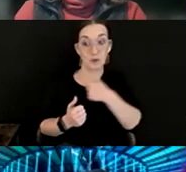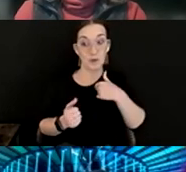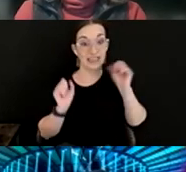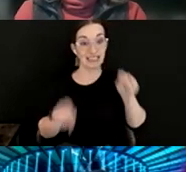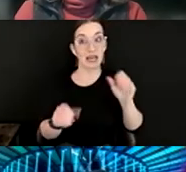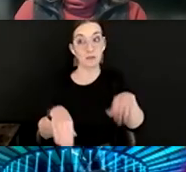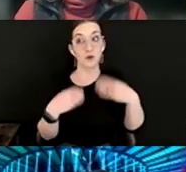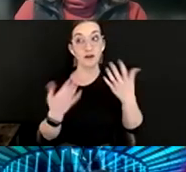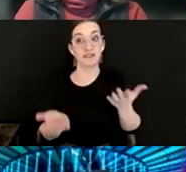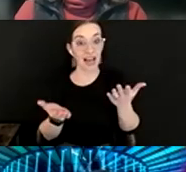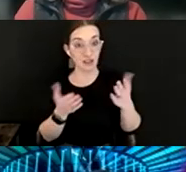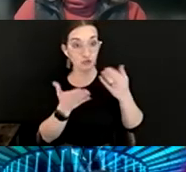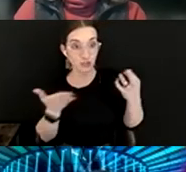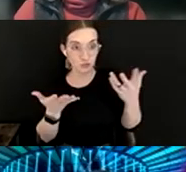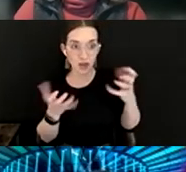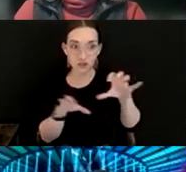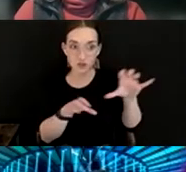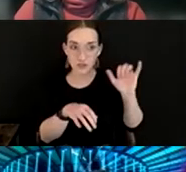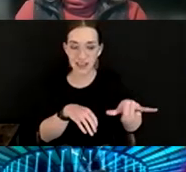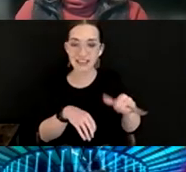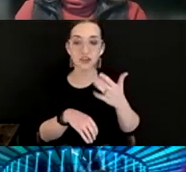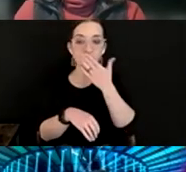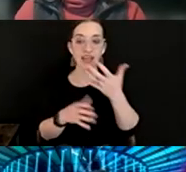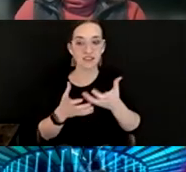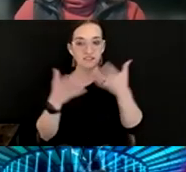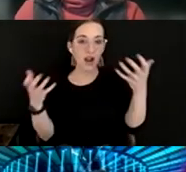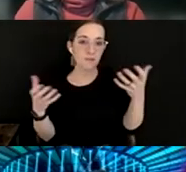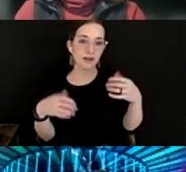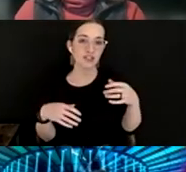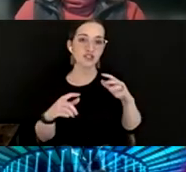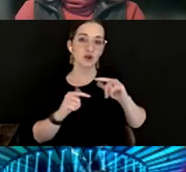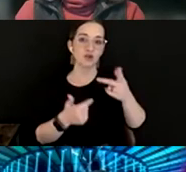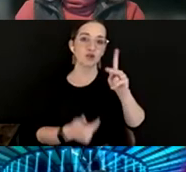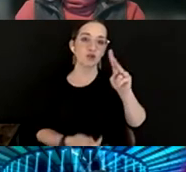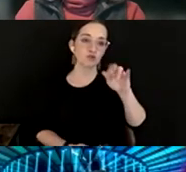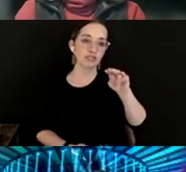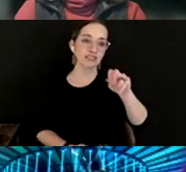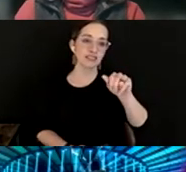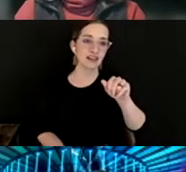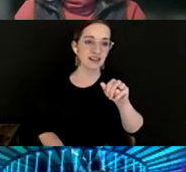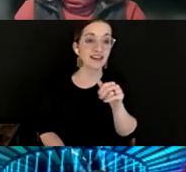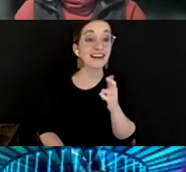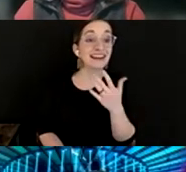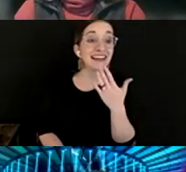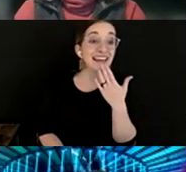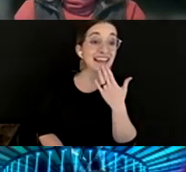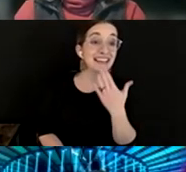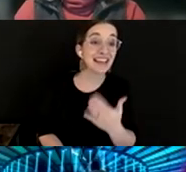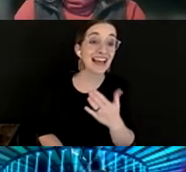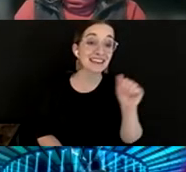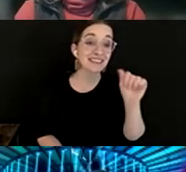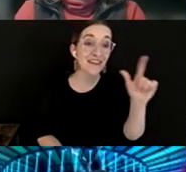thank you very much. And back over to Krista. All right. Thank you all. Thank you, Megan